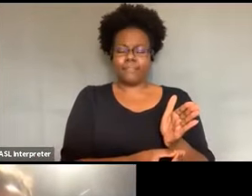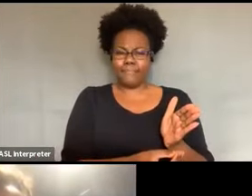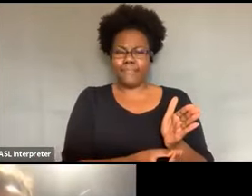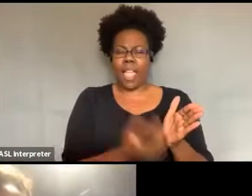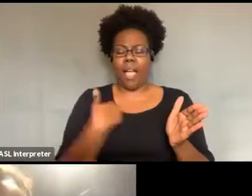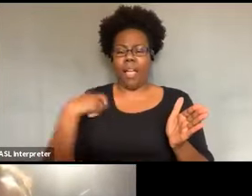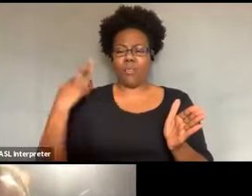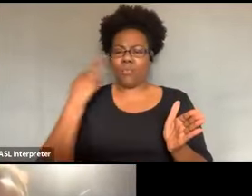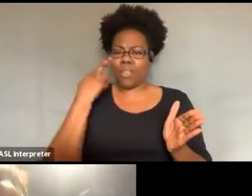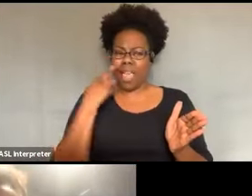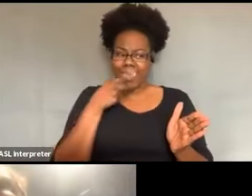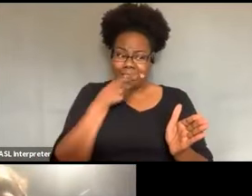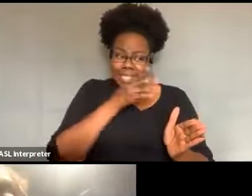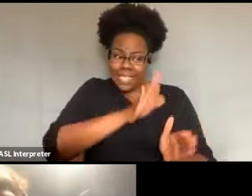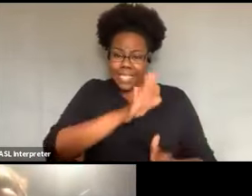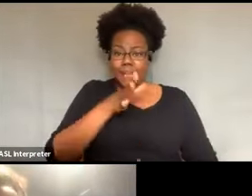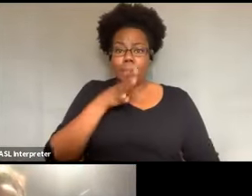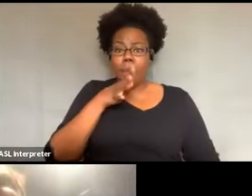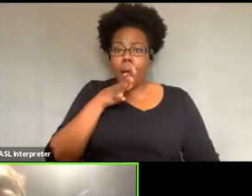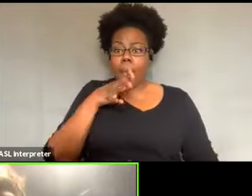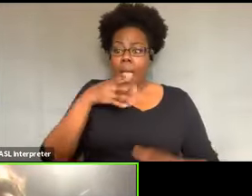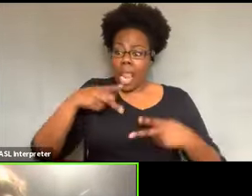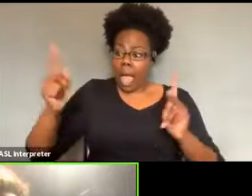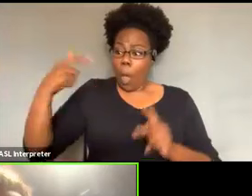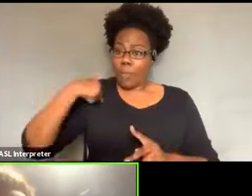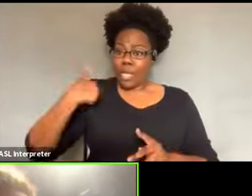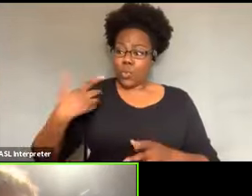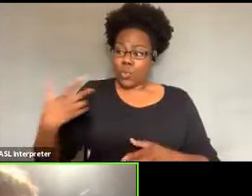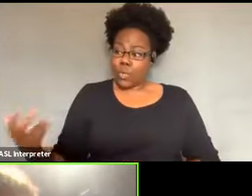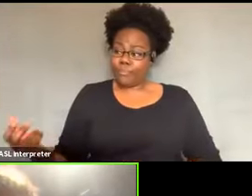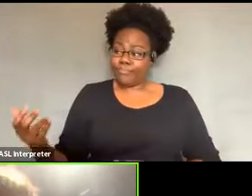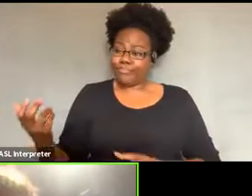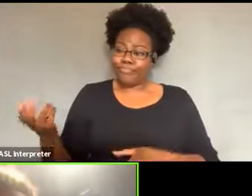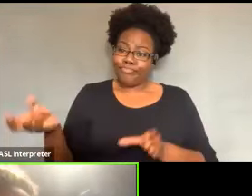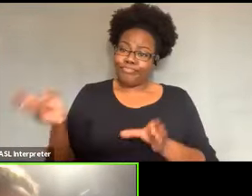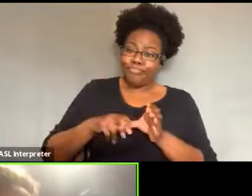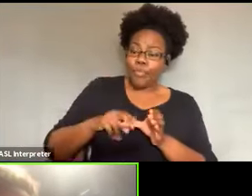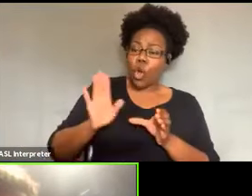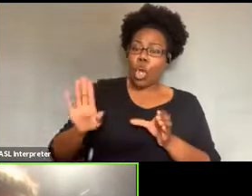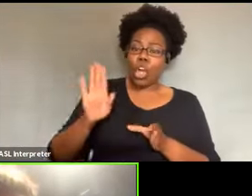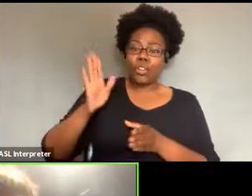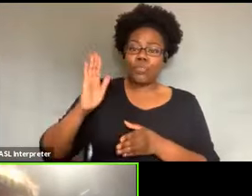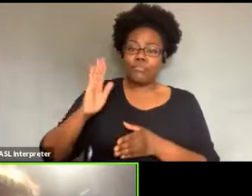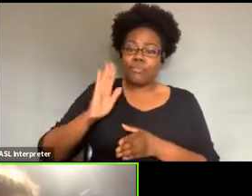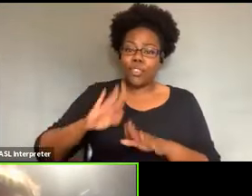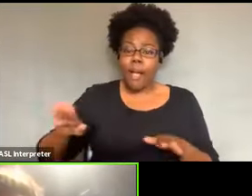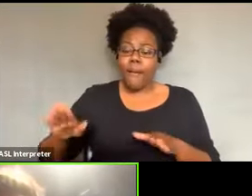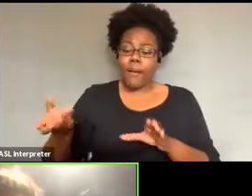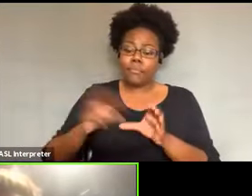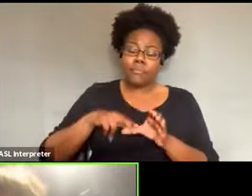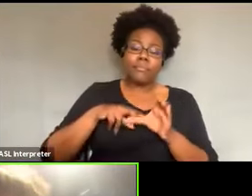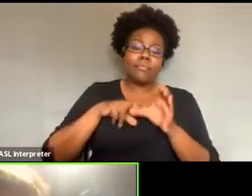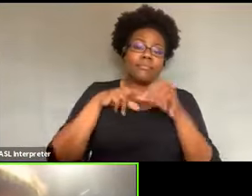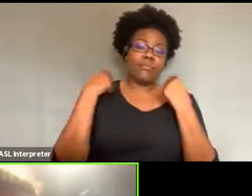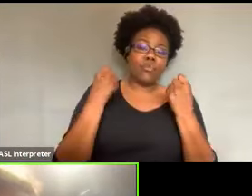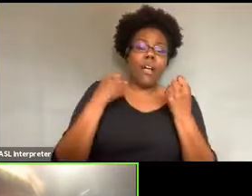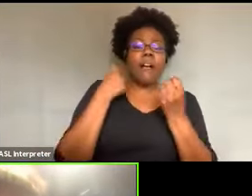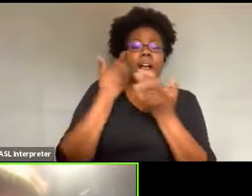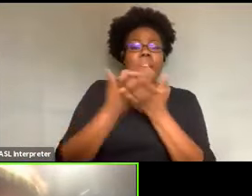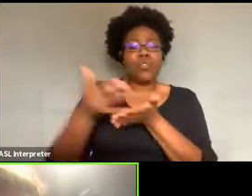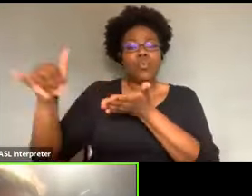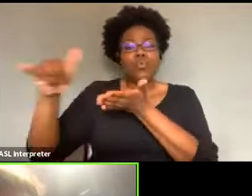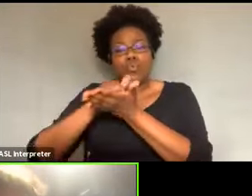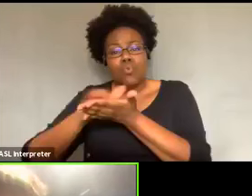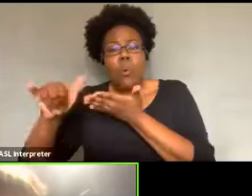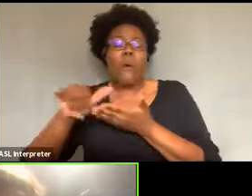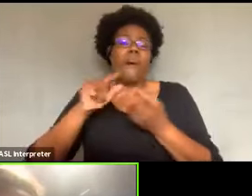to New York, to Chicago, to LA, to Detroit, you know, and all over Arizona, all